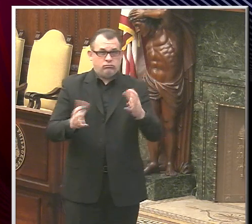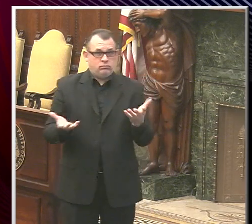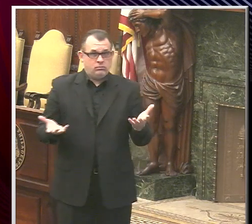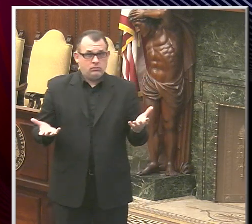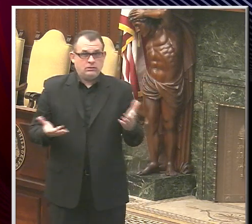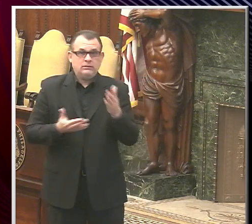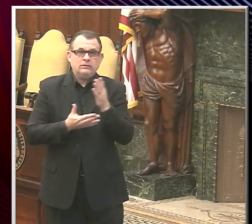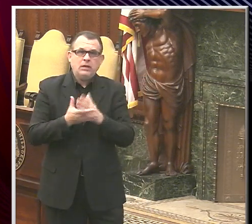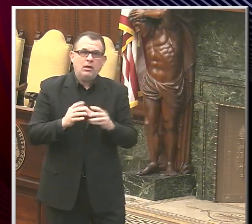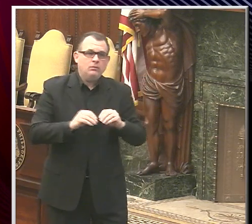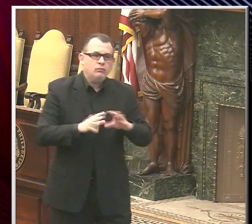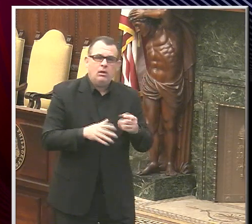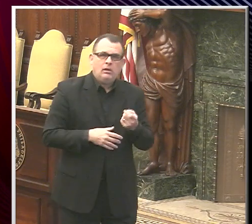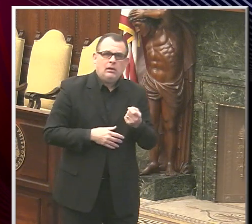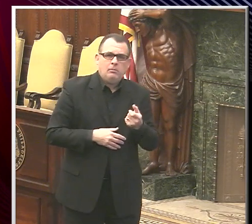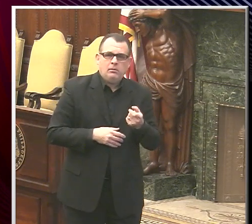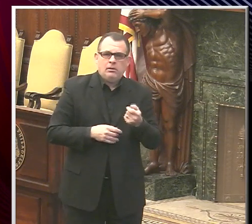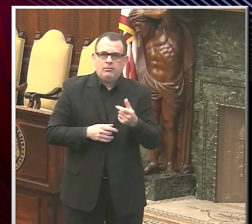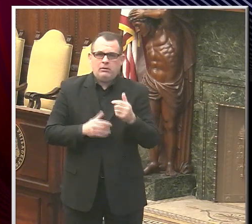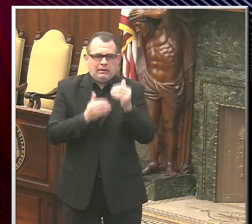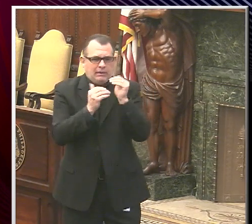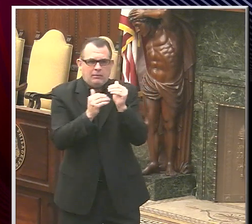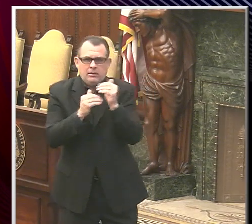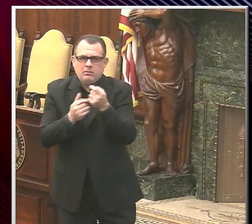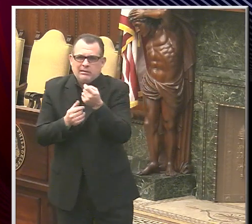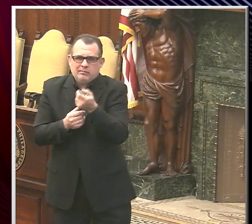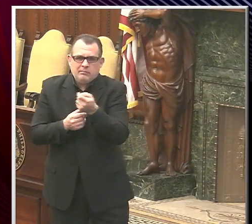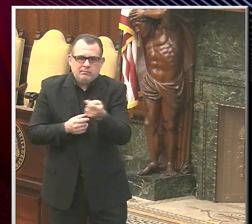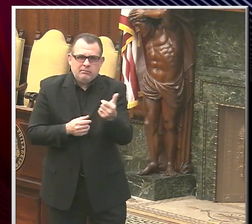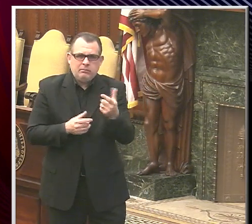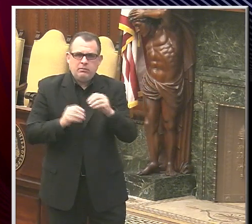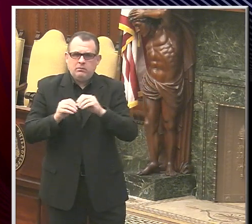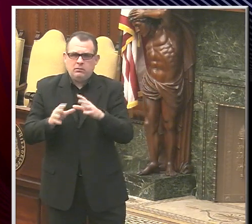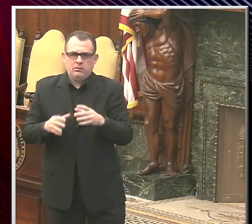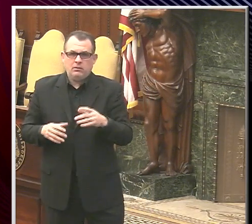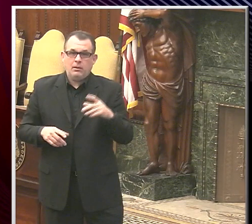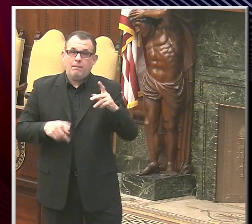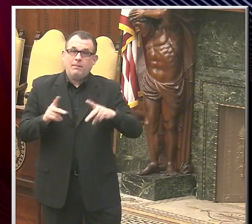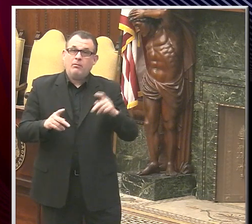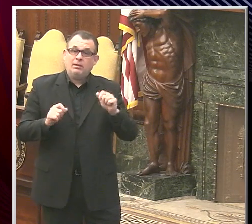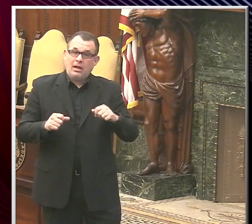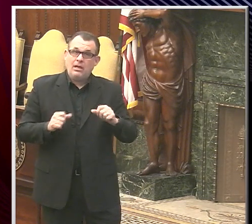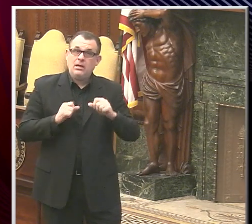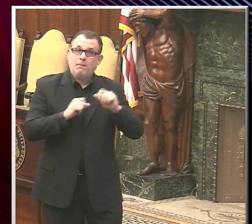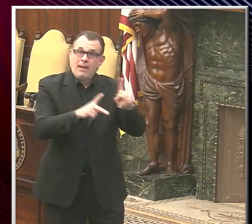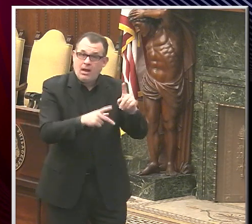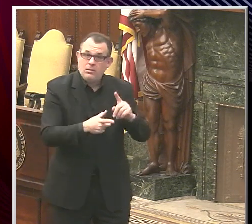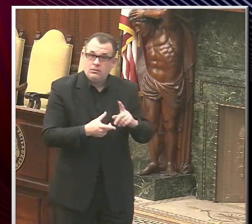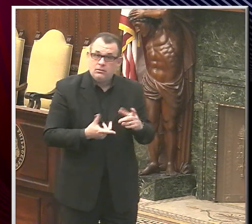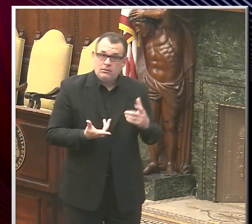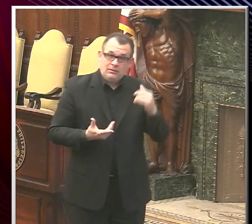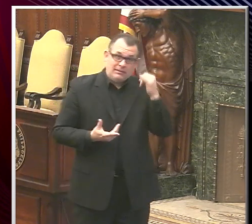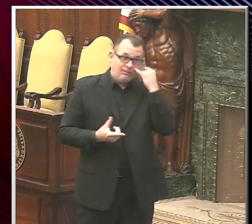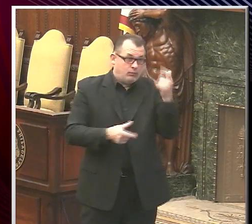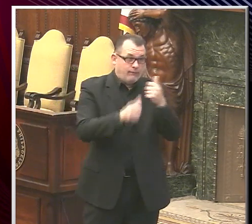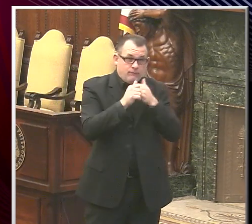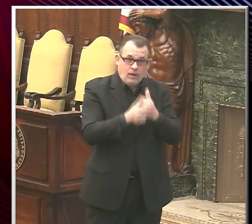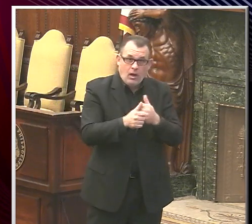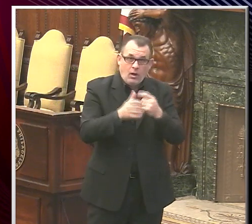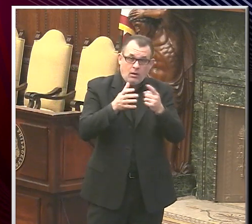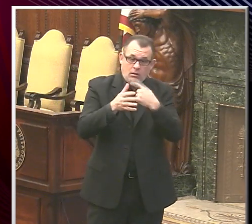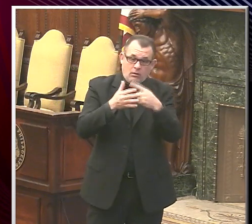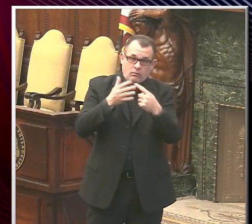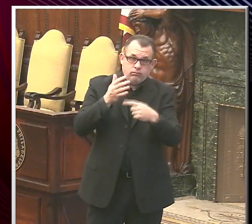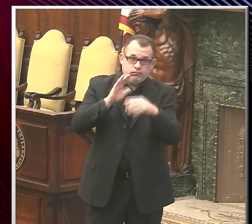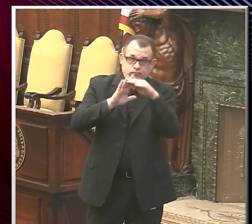spread in schools, but it's been pretty small. I think that people can prevent spread in schools if they follow safety precautions. So I don't think that